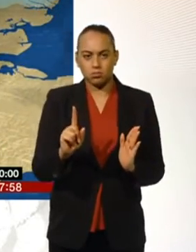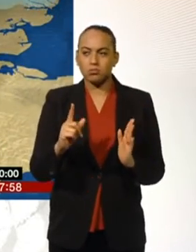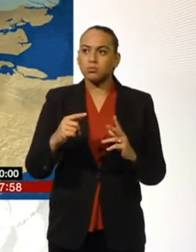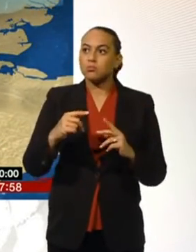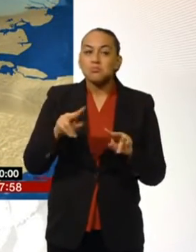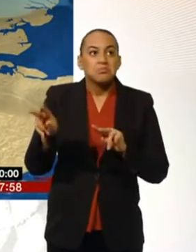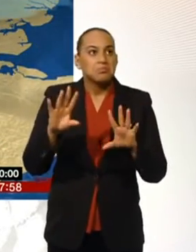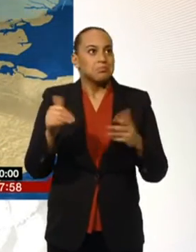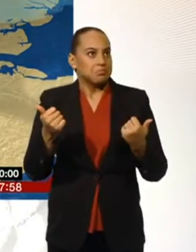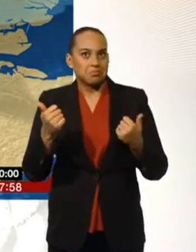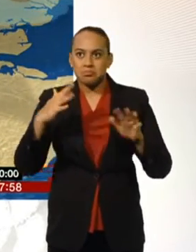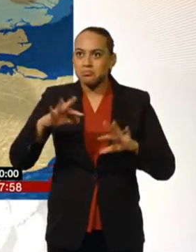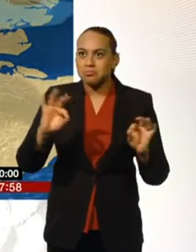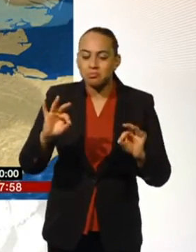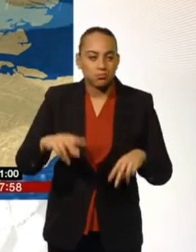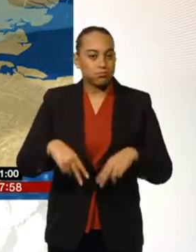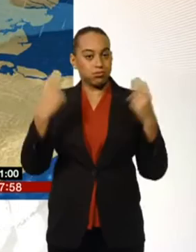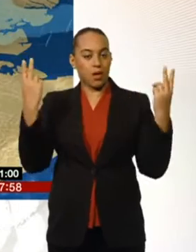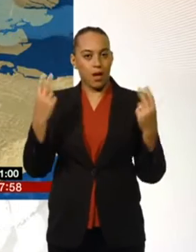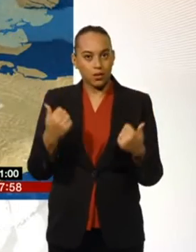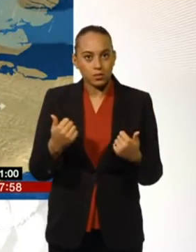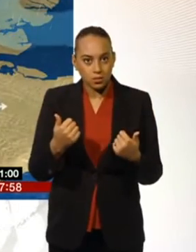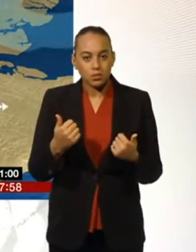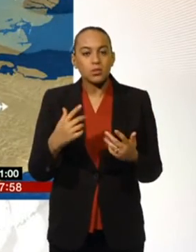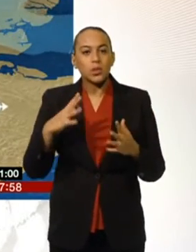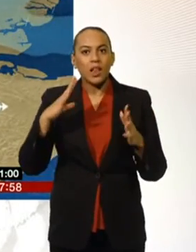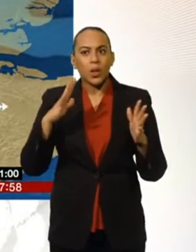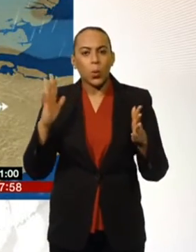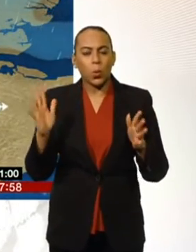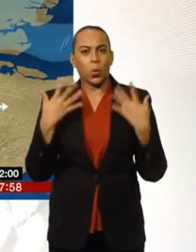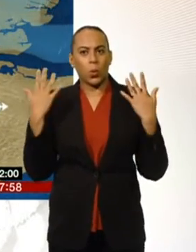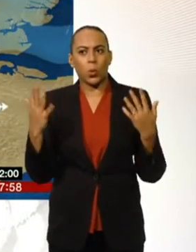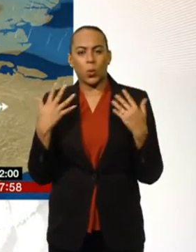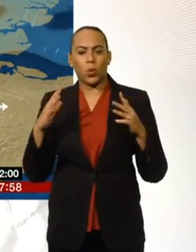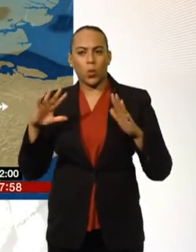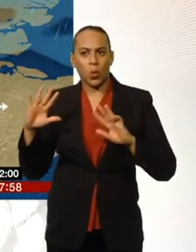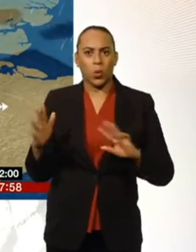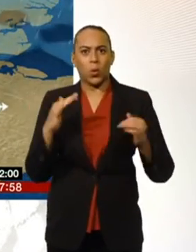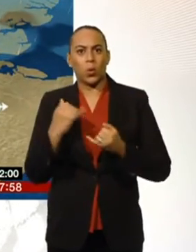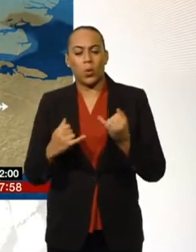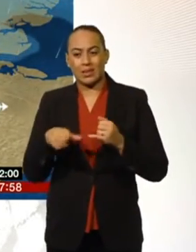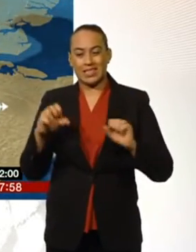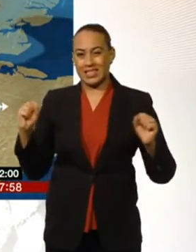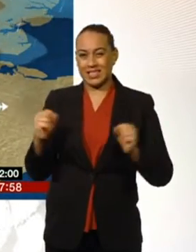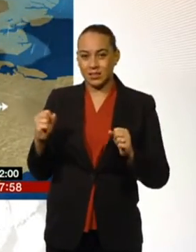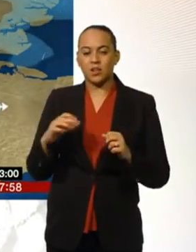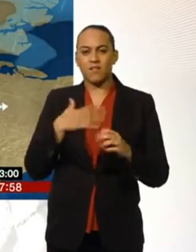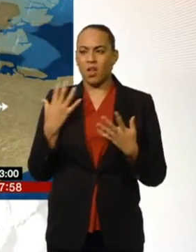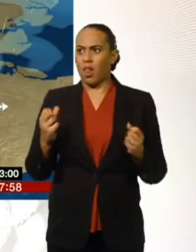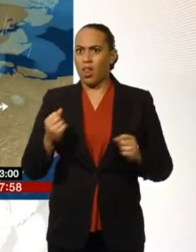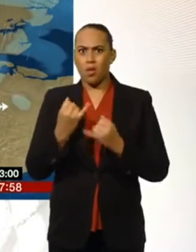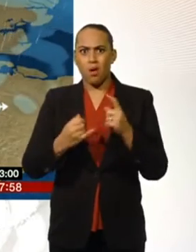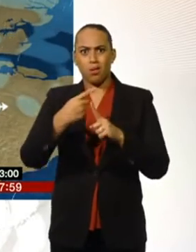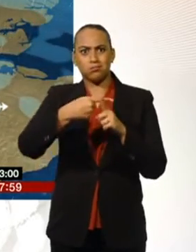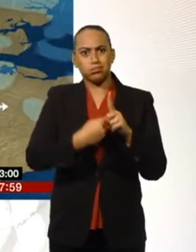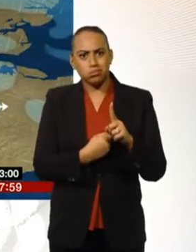It'll start to cloud over through the course of the morning. The wind is really going to pick up taking the edge off the temperatures, and eventually we'll start to see those showers tracking down from the